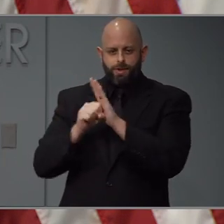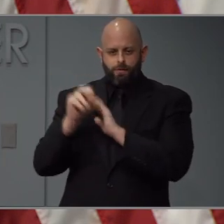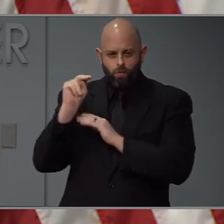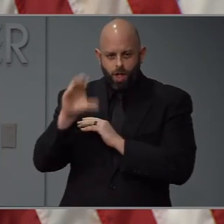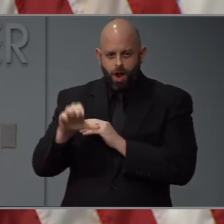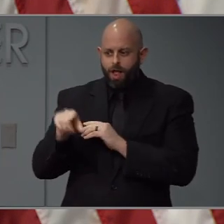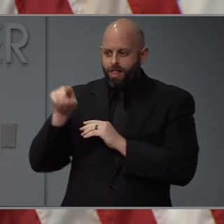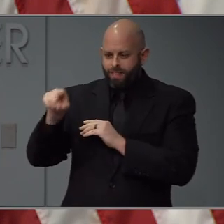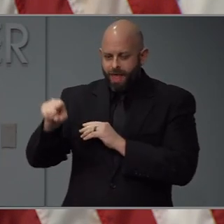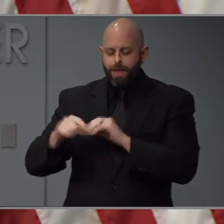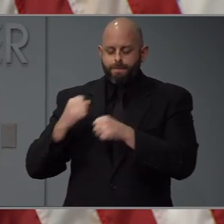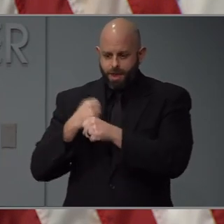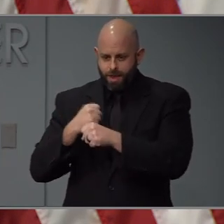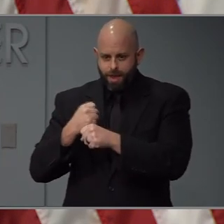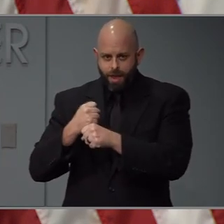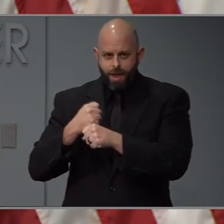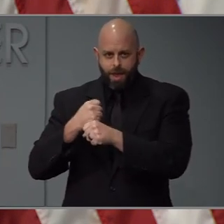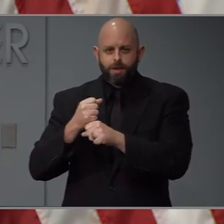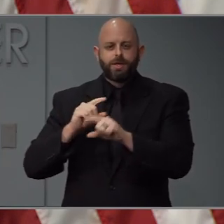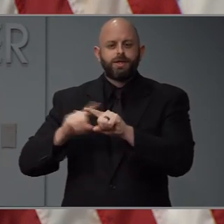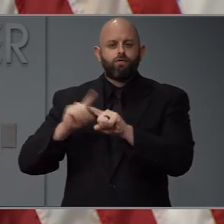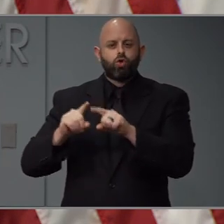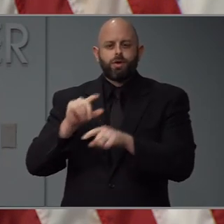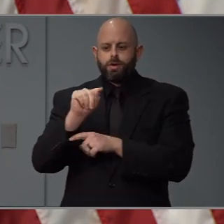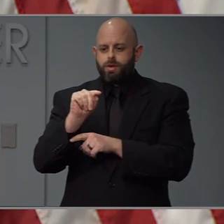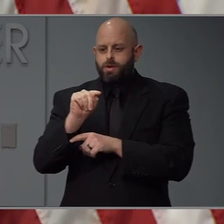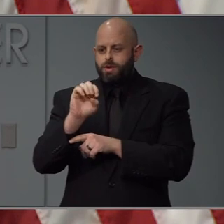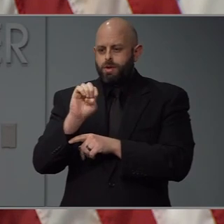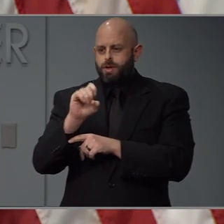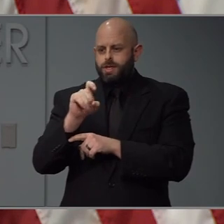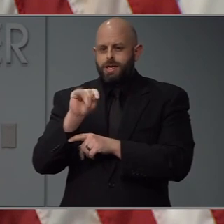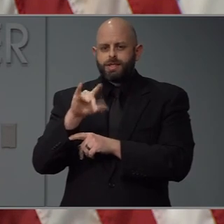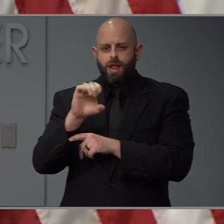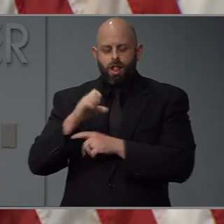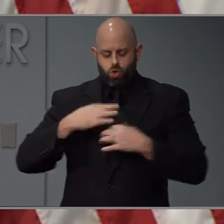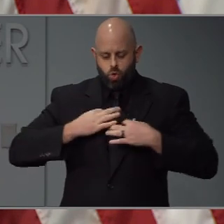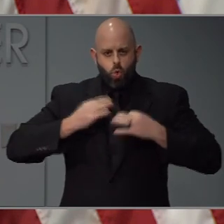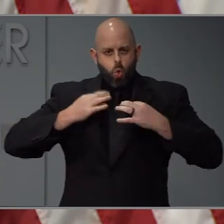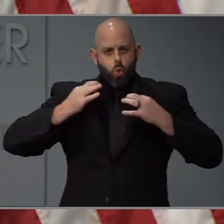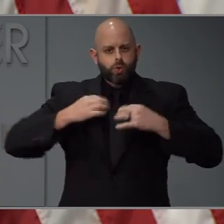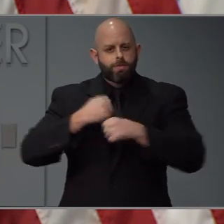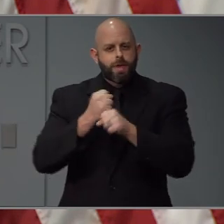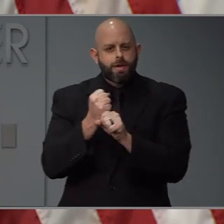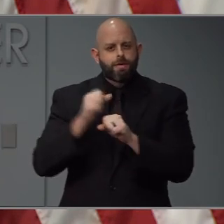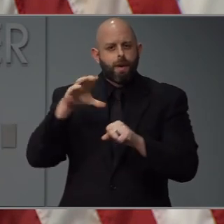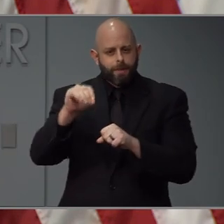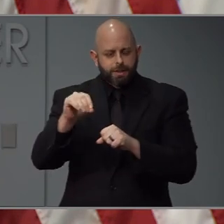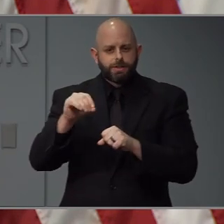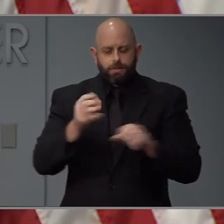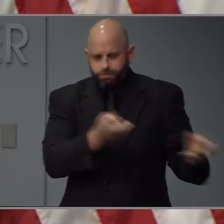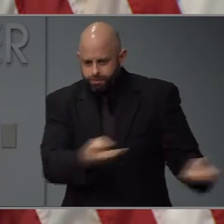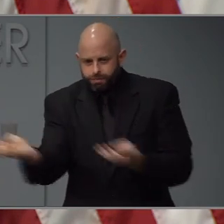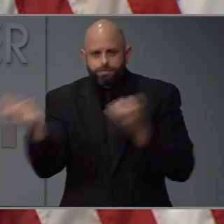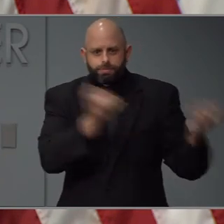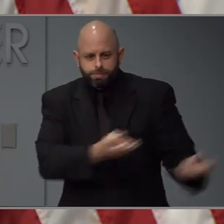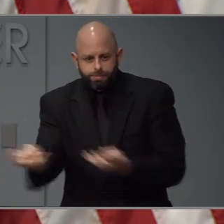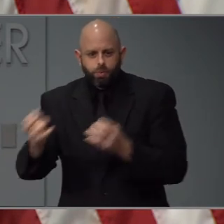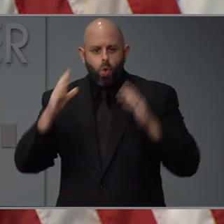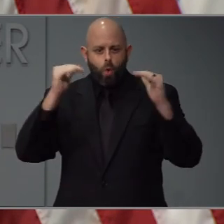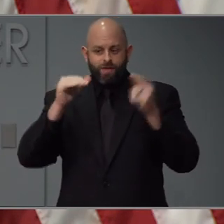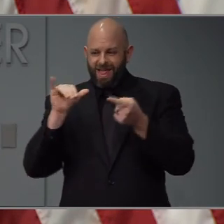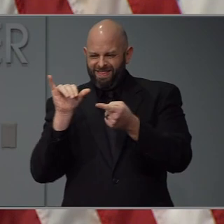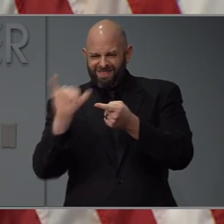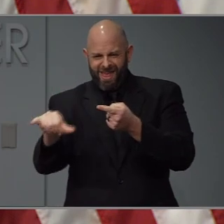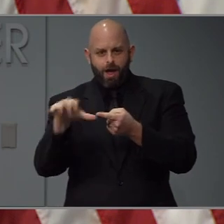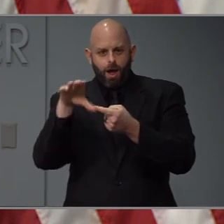banded together several textile companies. We think in the next few days that we might be able to start seeing some production